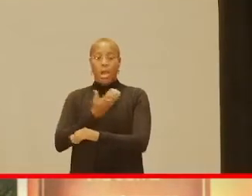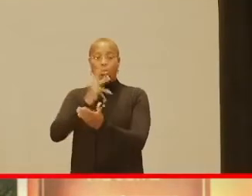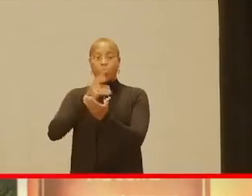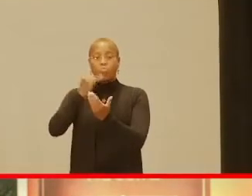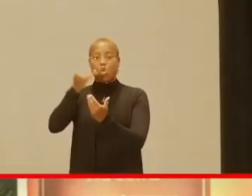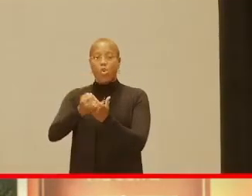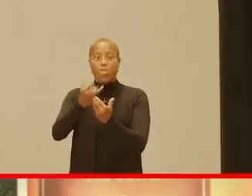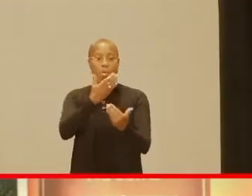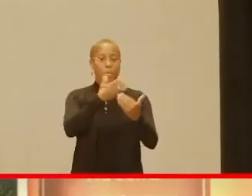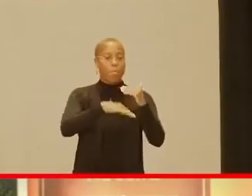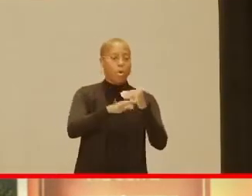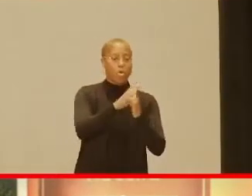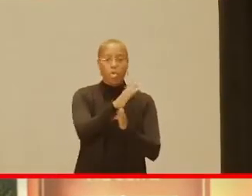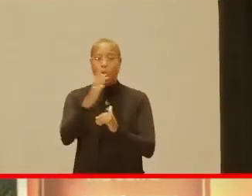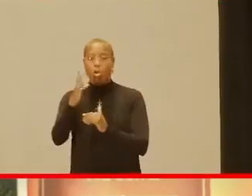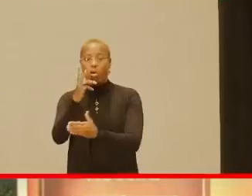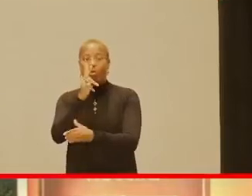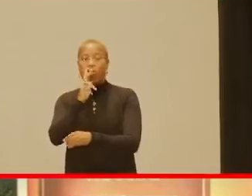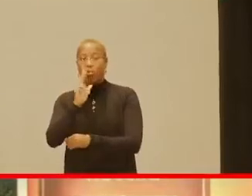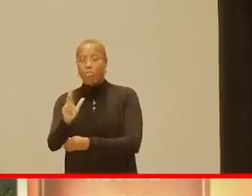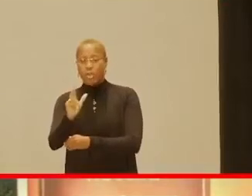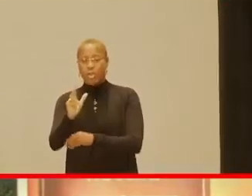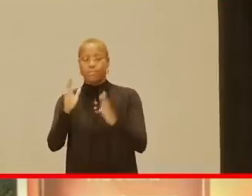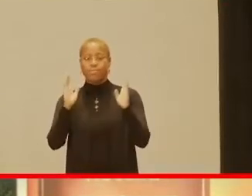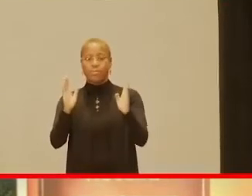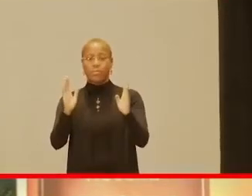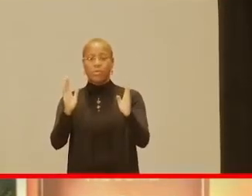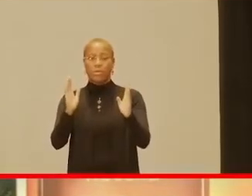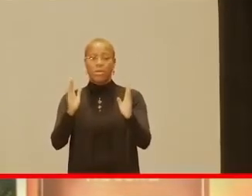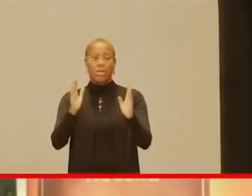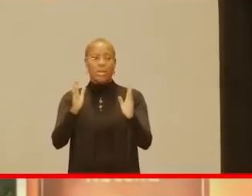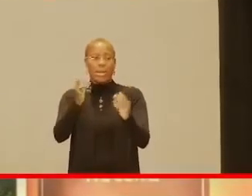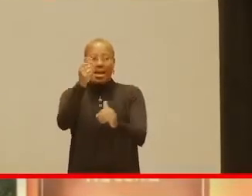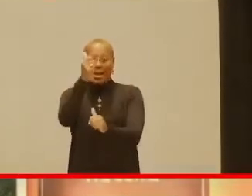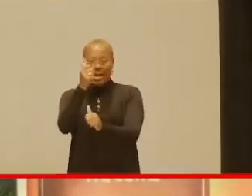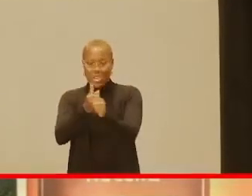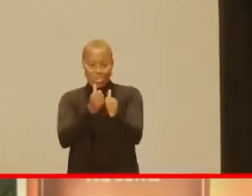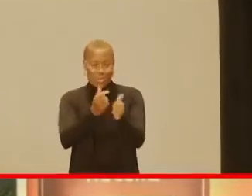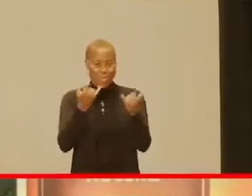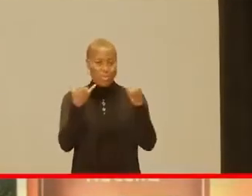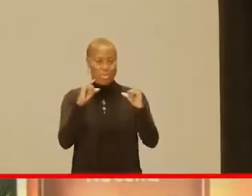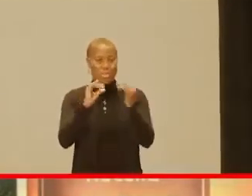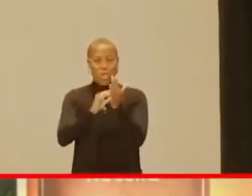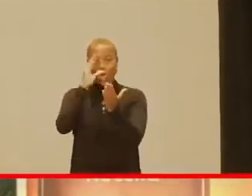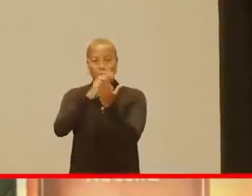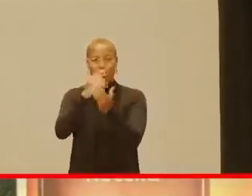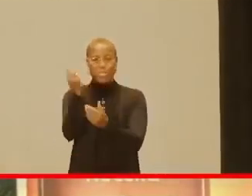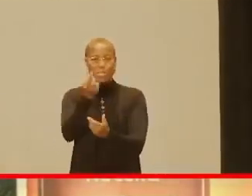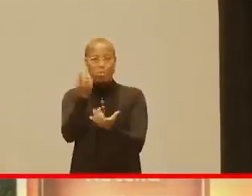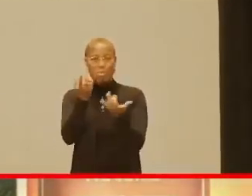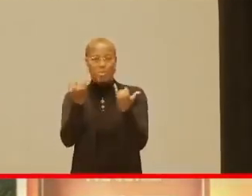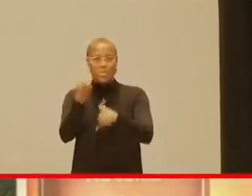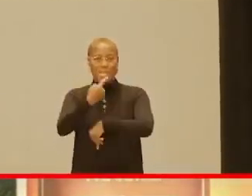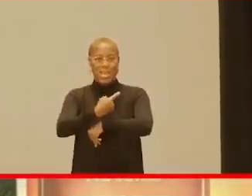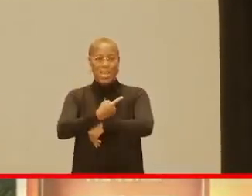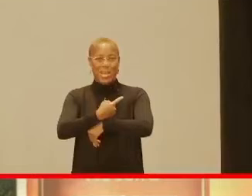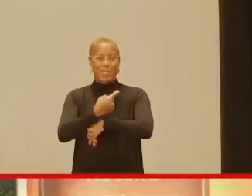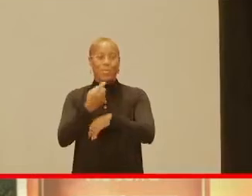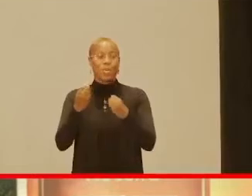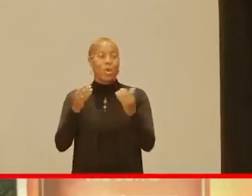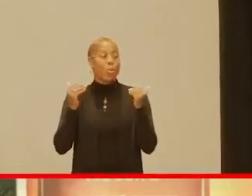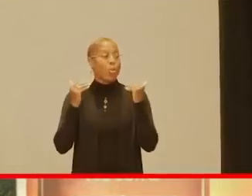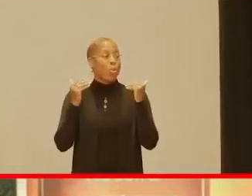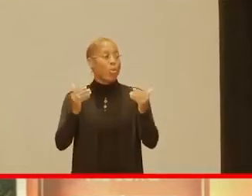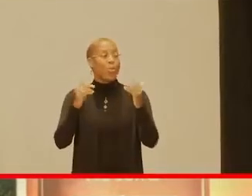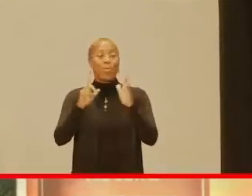that someone will learn everything today. Each of you will learn something today. That's what I meant to say. So let's